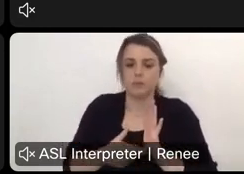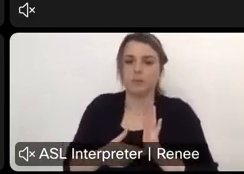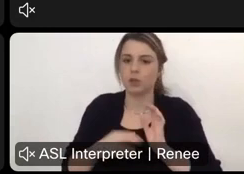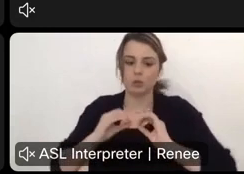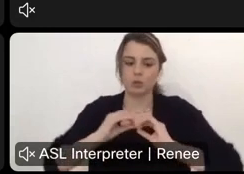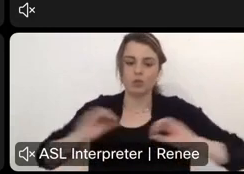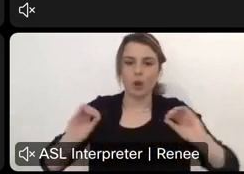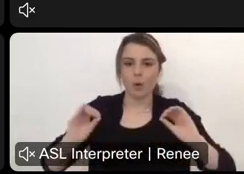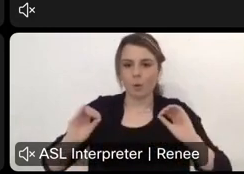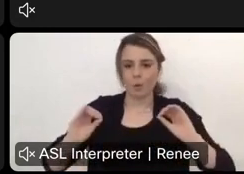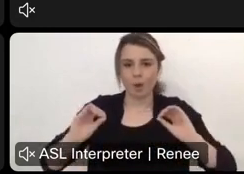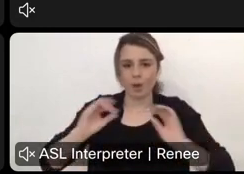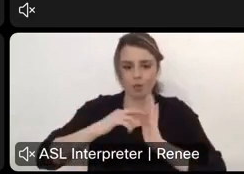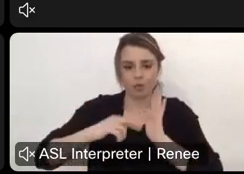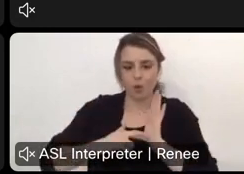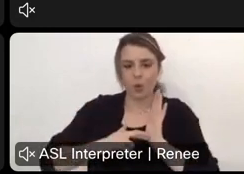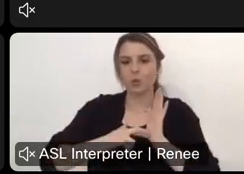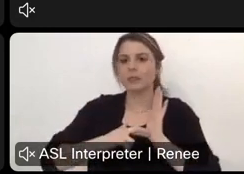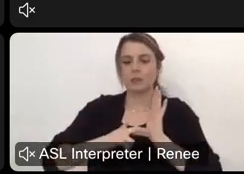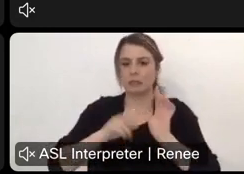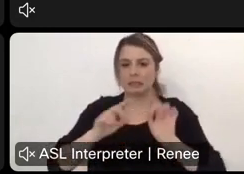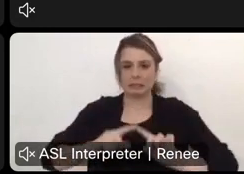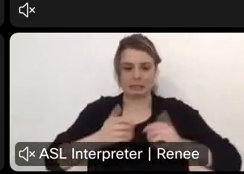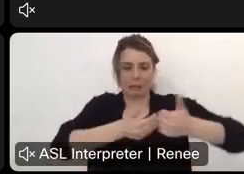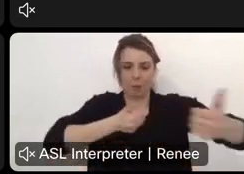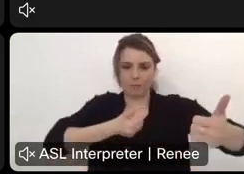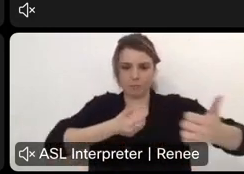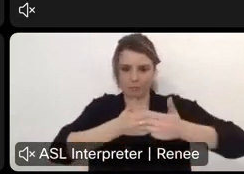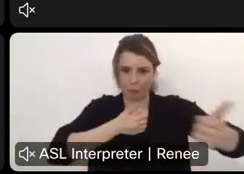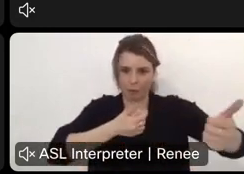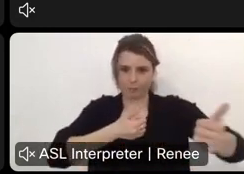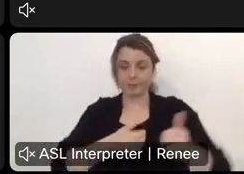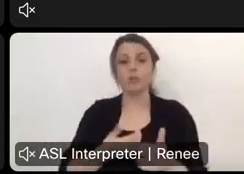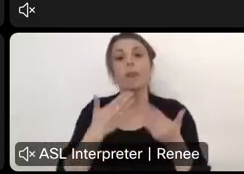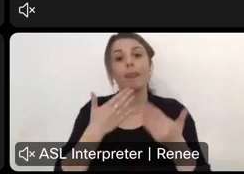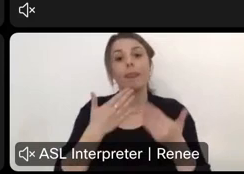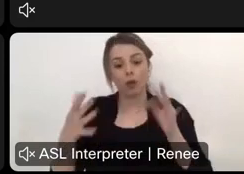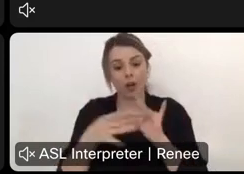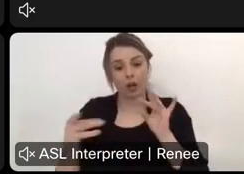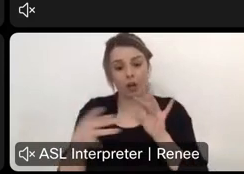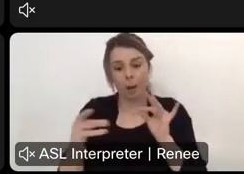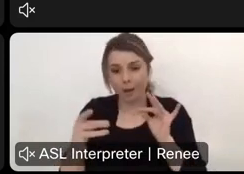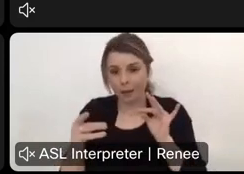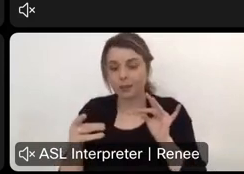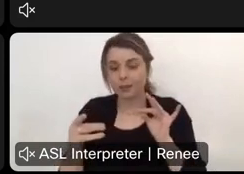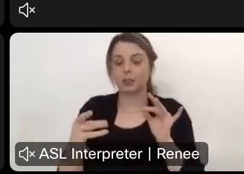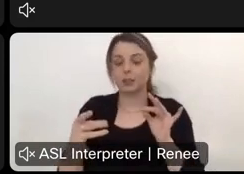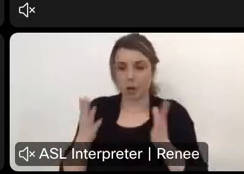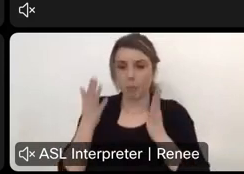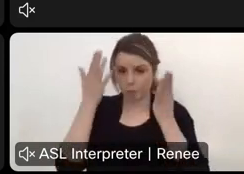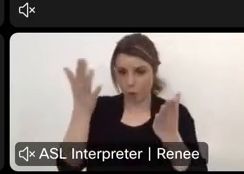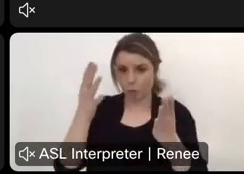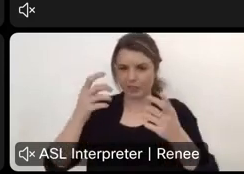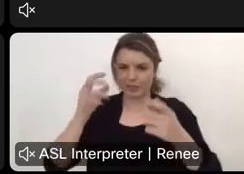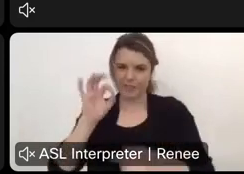Um, we're, we're 2 separate entities. Uh, thank you for your comments on, on different proposals for how to adjust